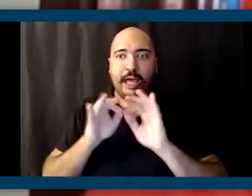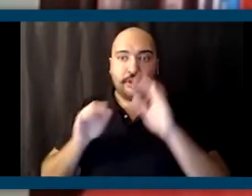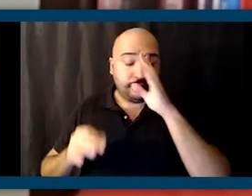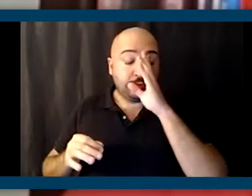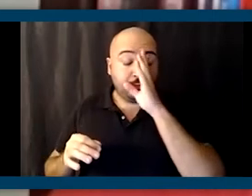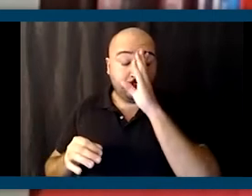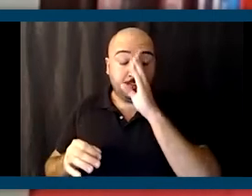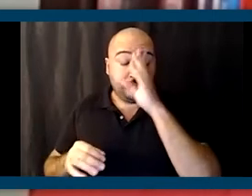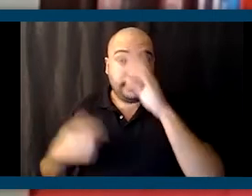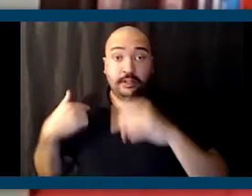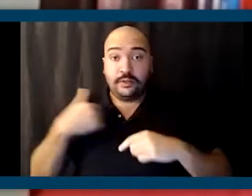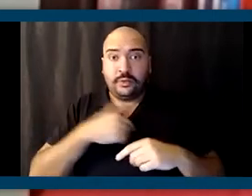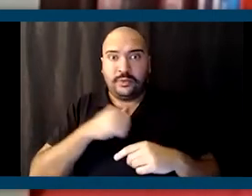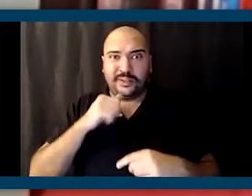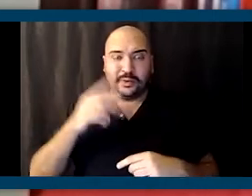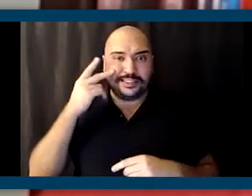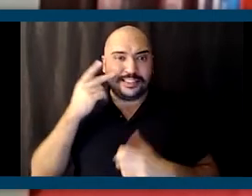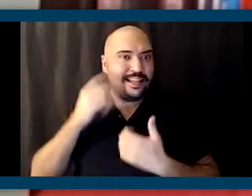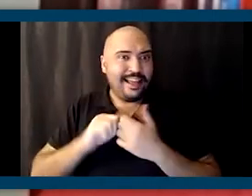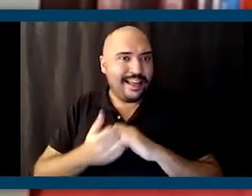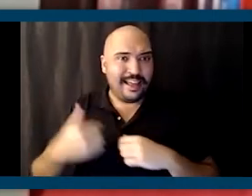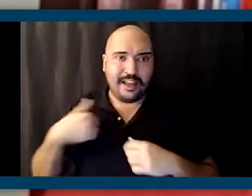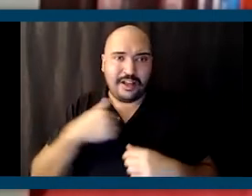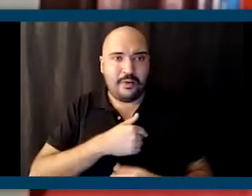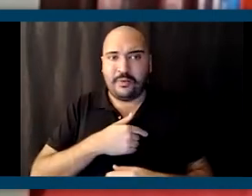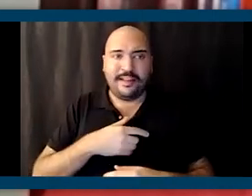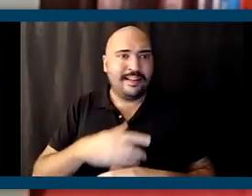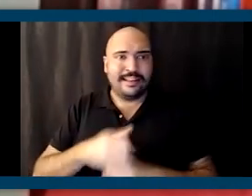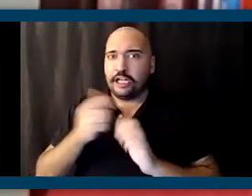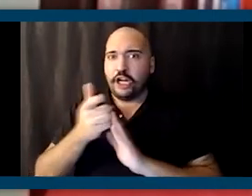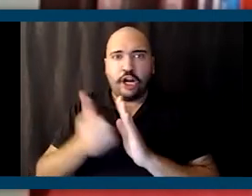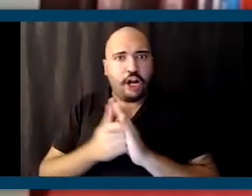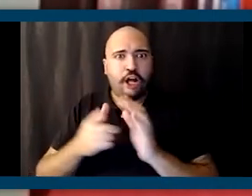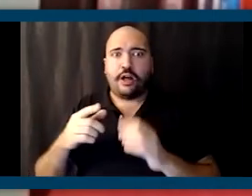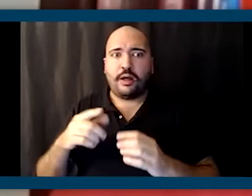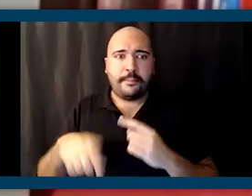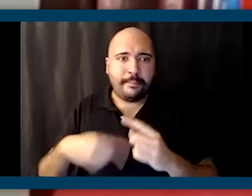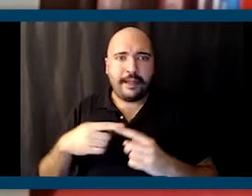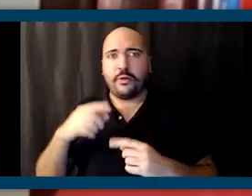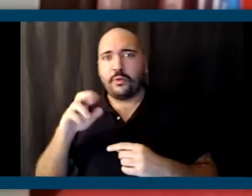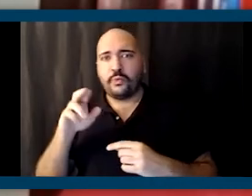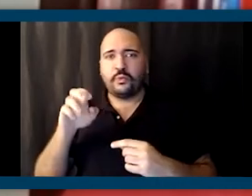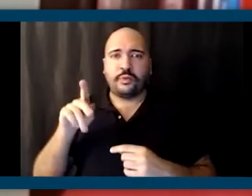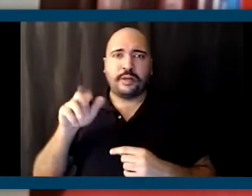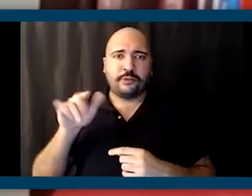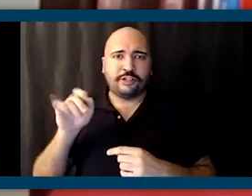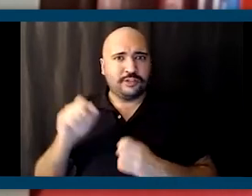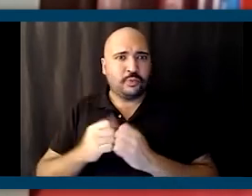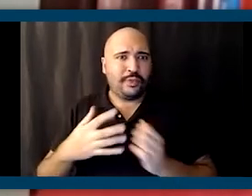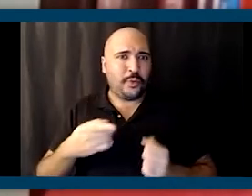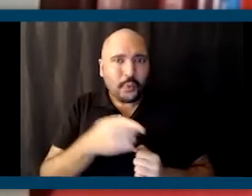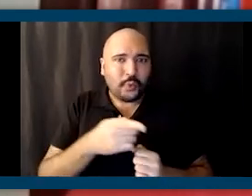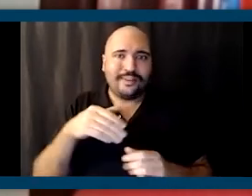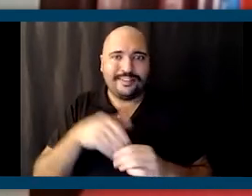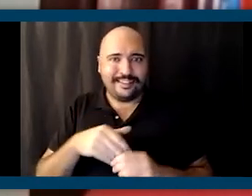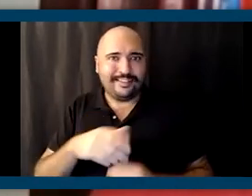We don't see how we can get a law about reparations without you and the legislature, right? But what advice